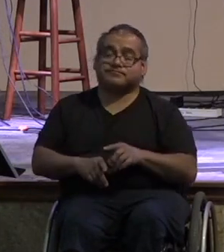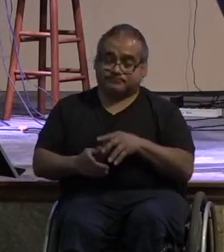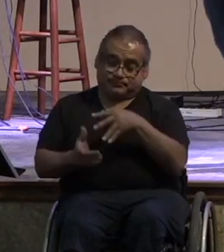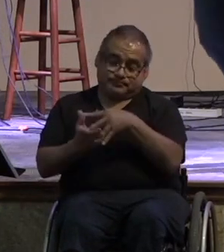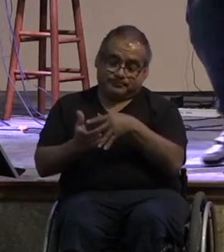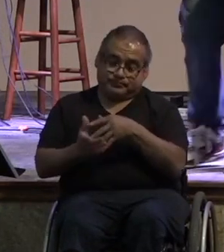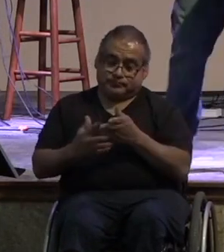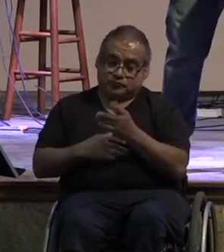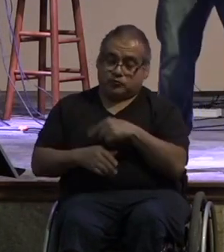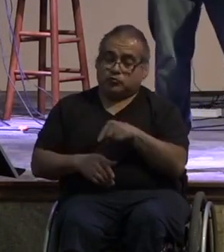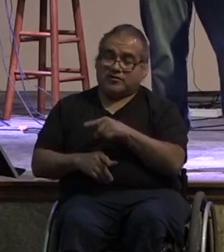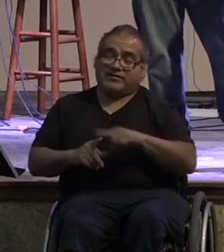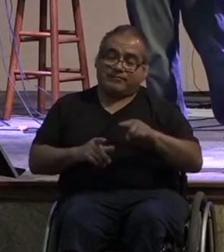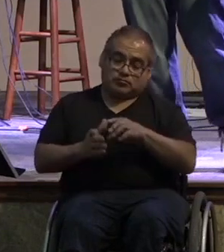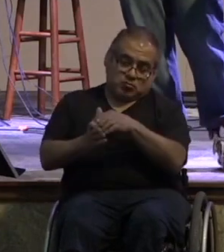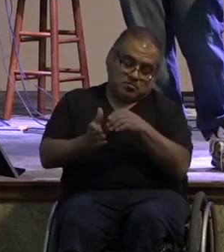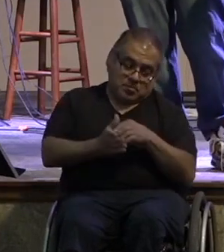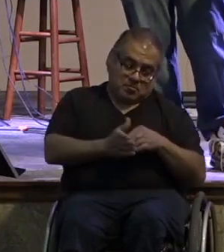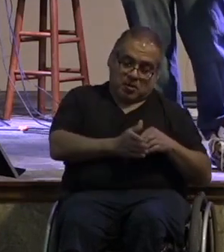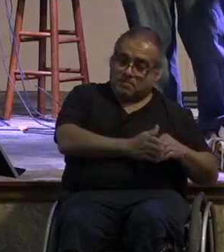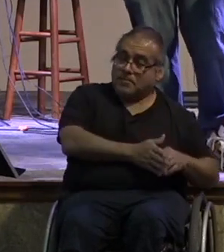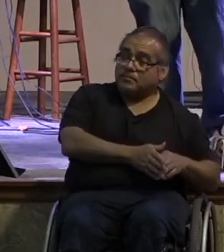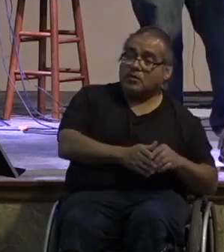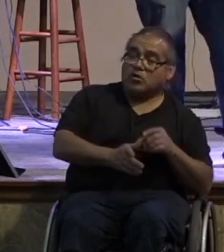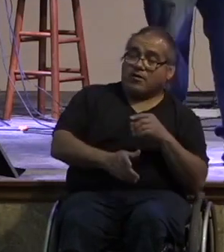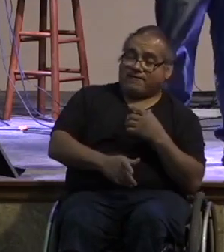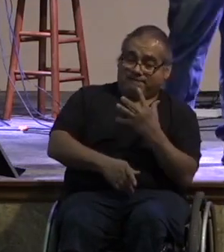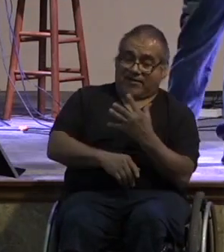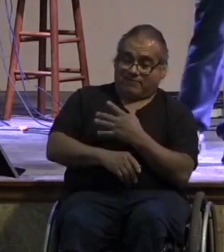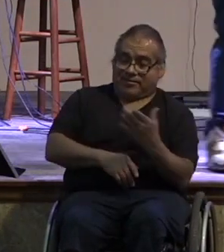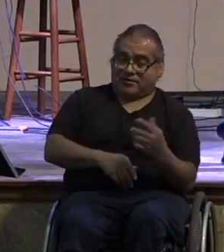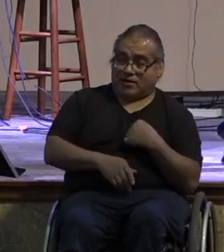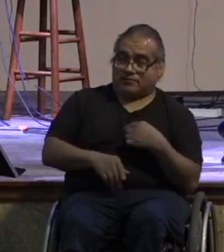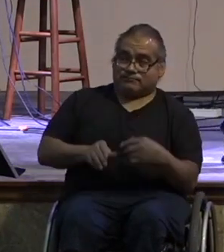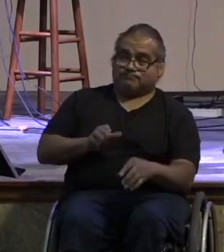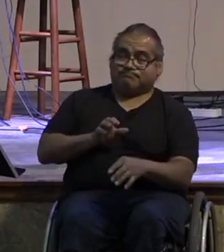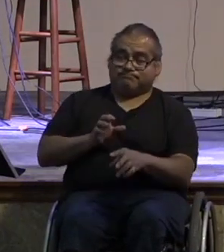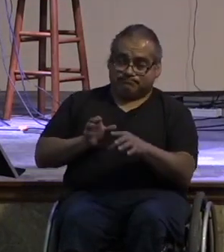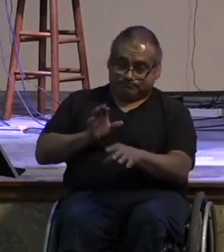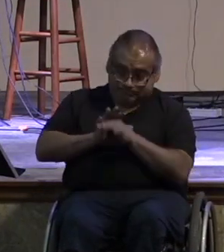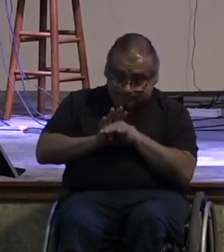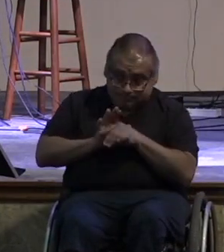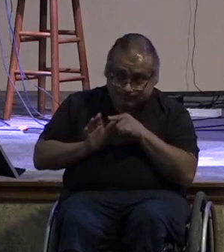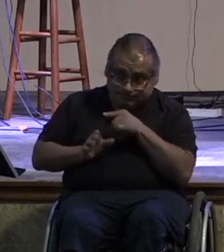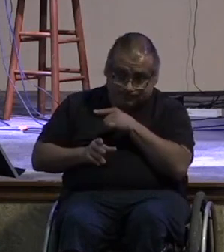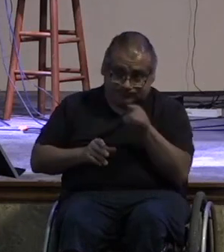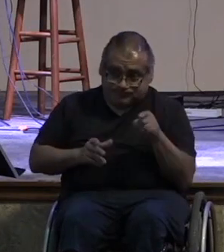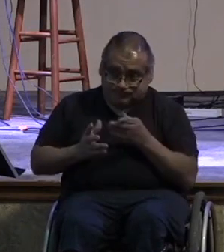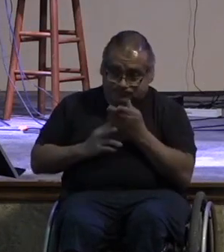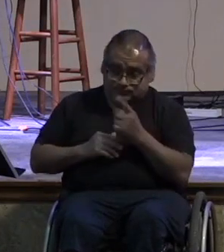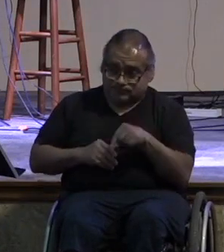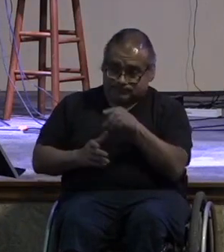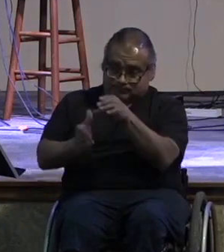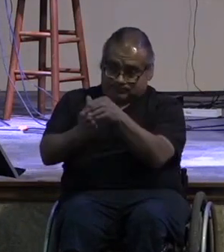through these we had five things five takeaways that i found as i looked at this so i'm just going to walk you through those